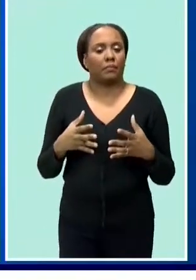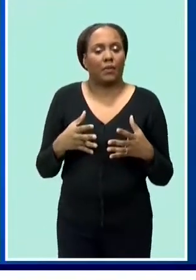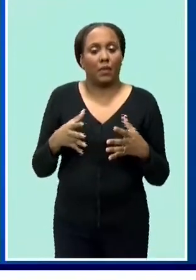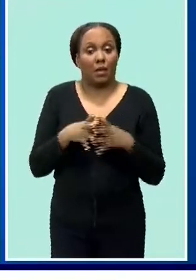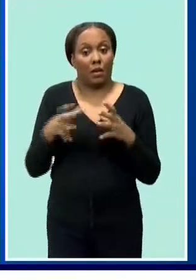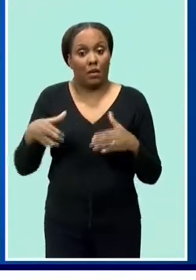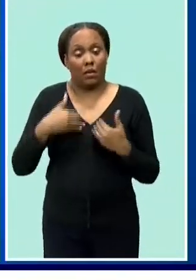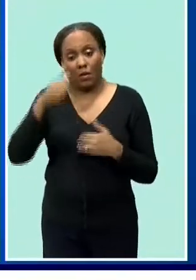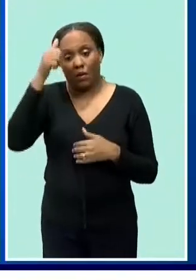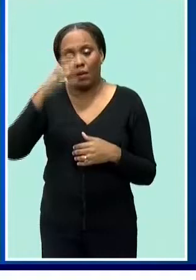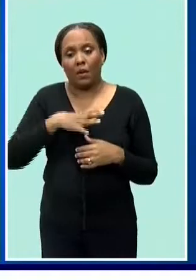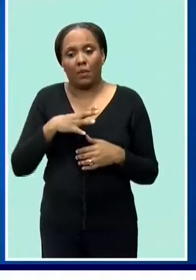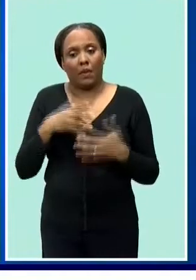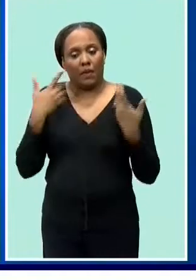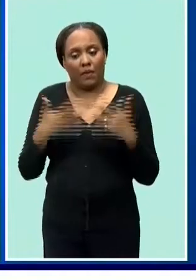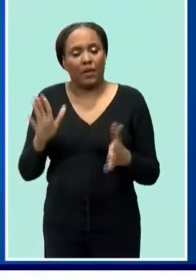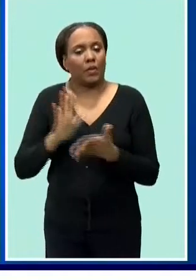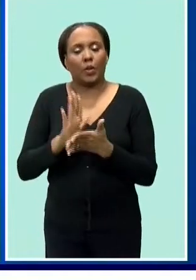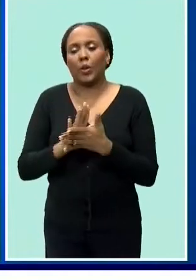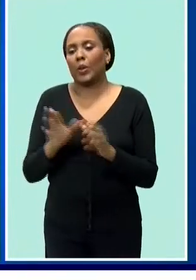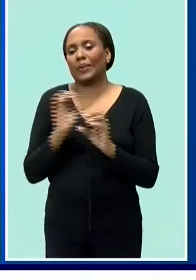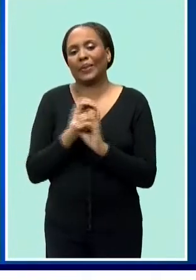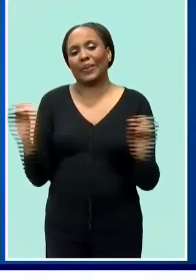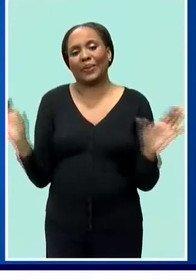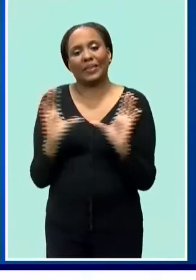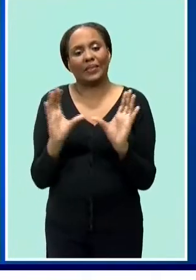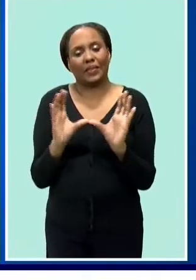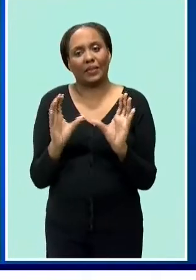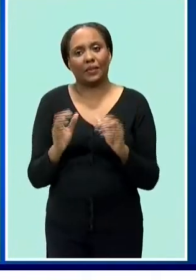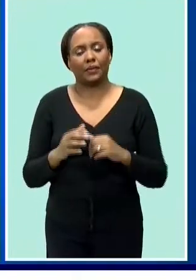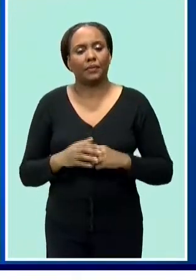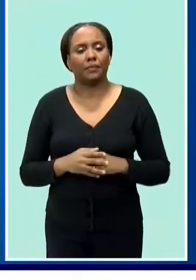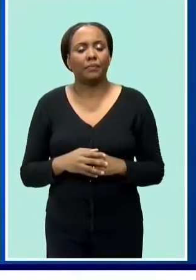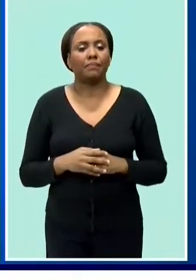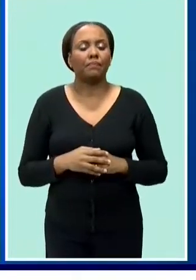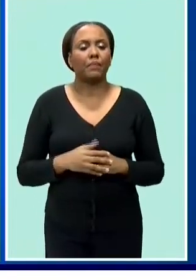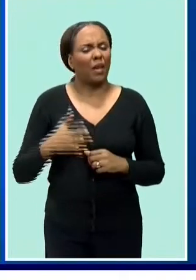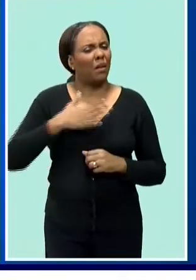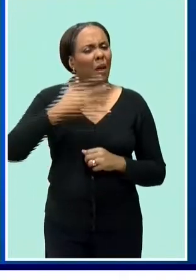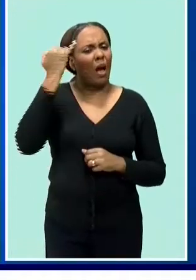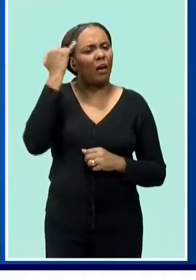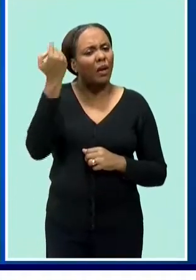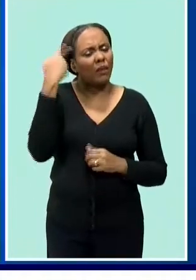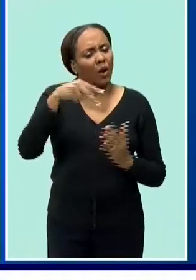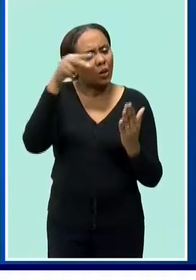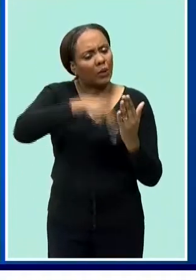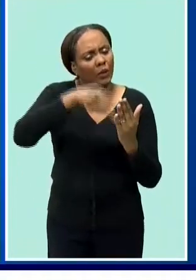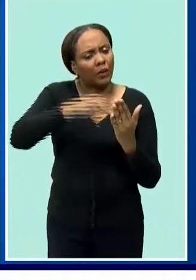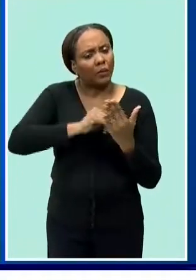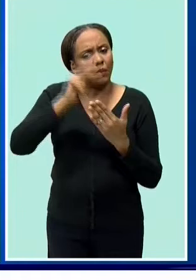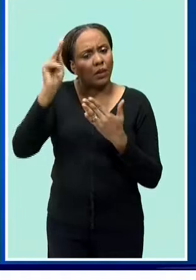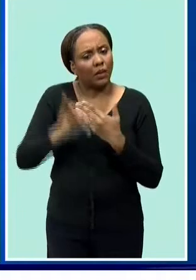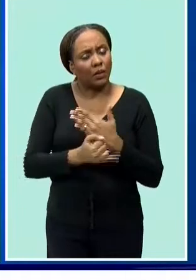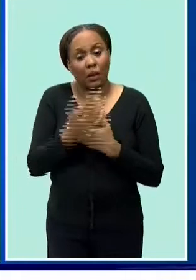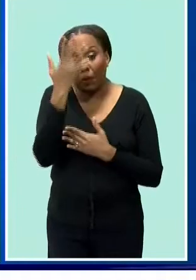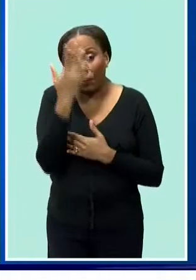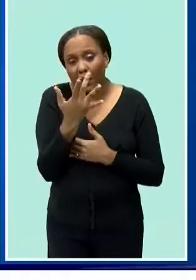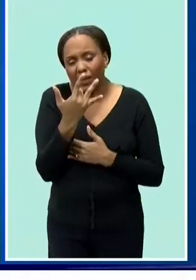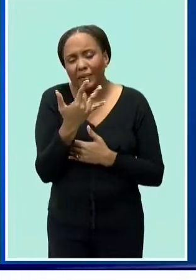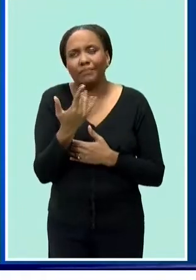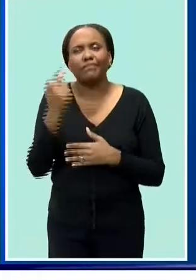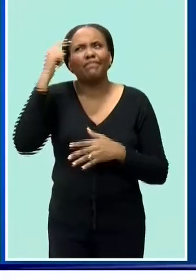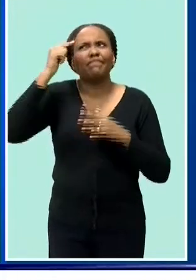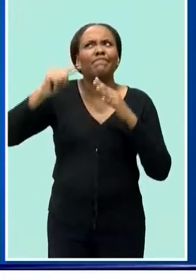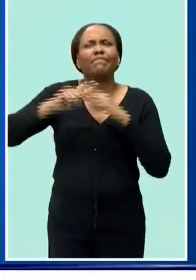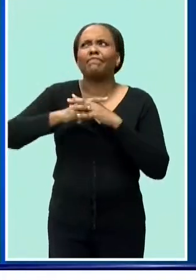without any certification the idea for the reading clinic was conceptualized because i thought